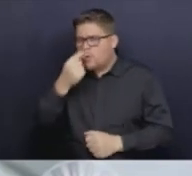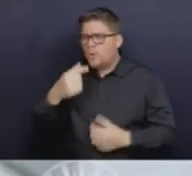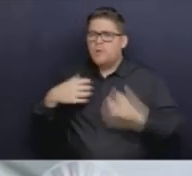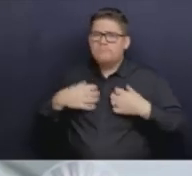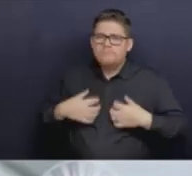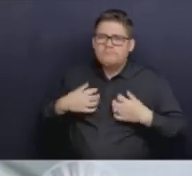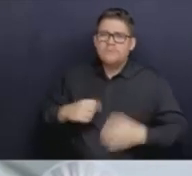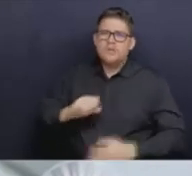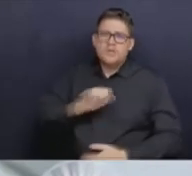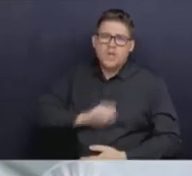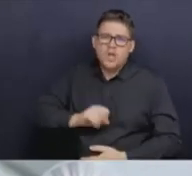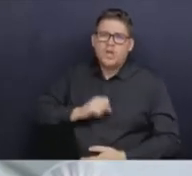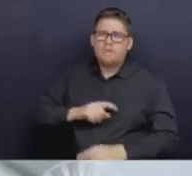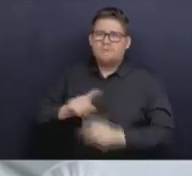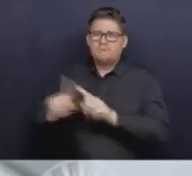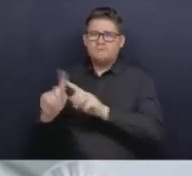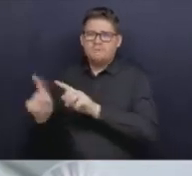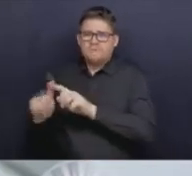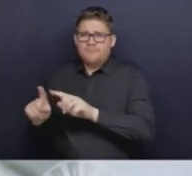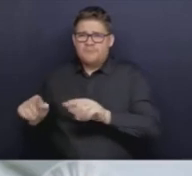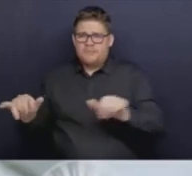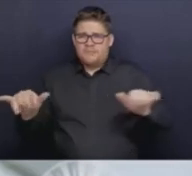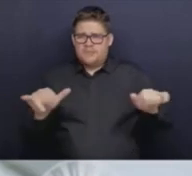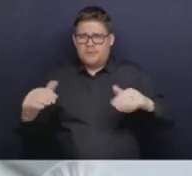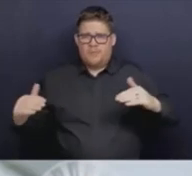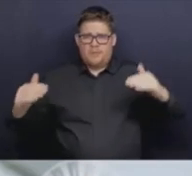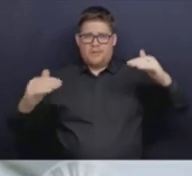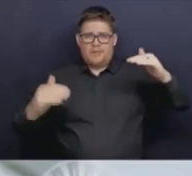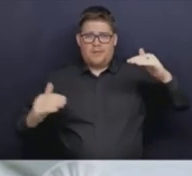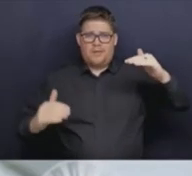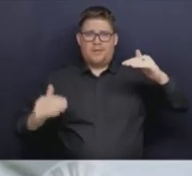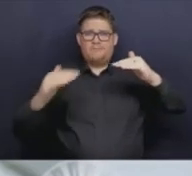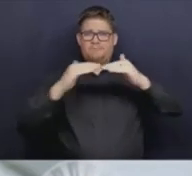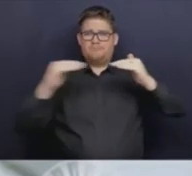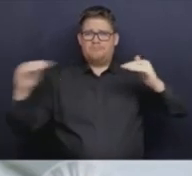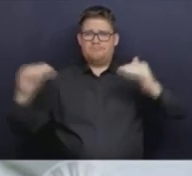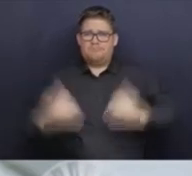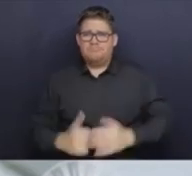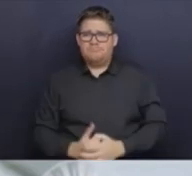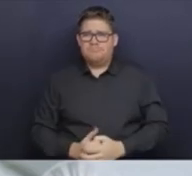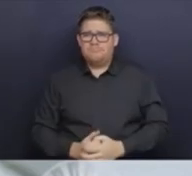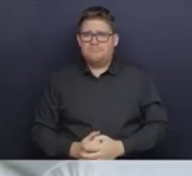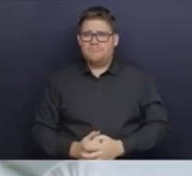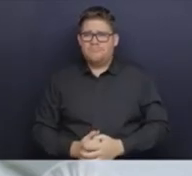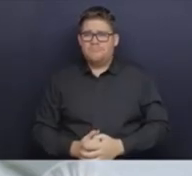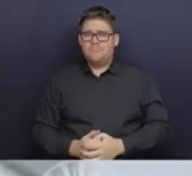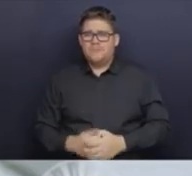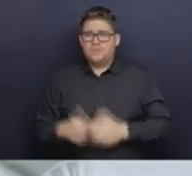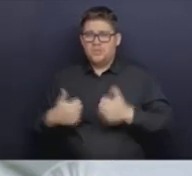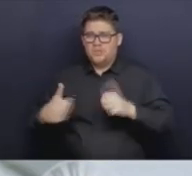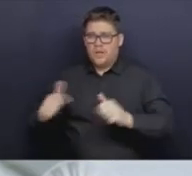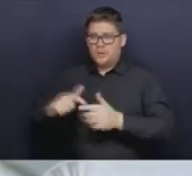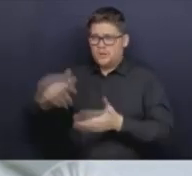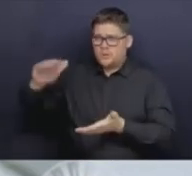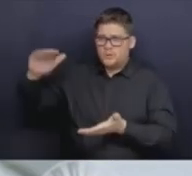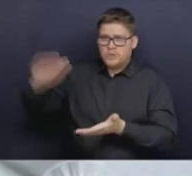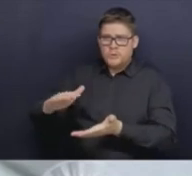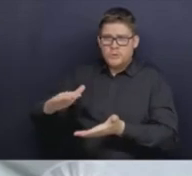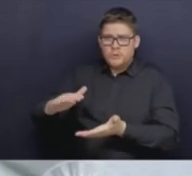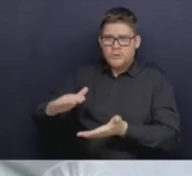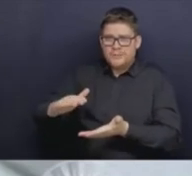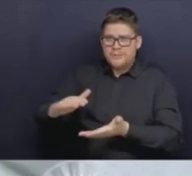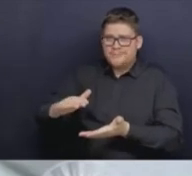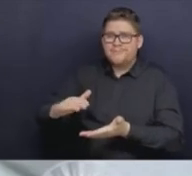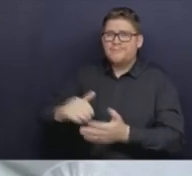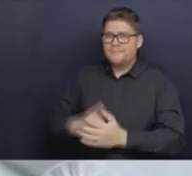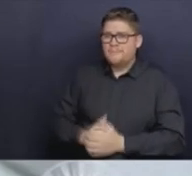incrementally reduce transmissions above that, we would have to take additional measures that would impact